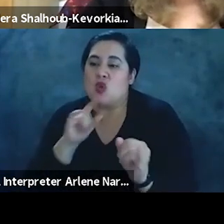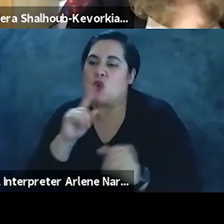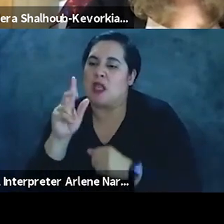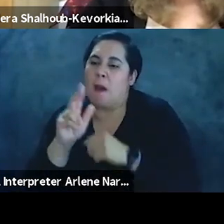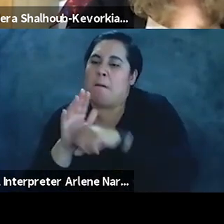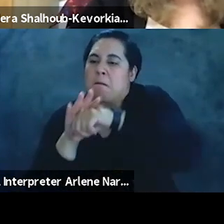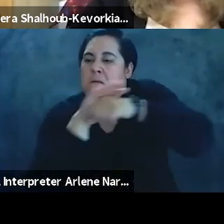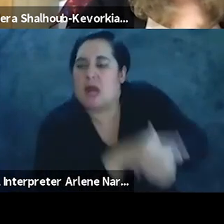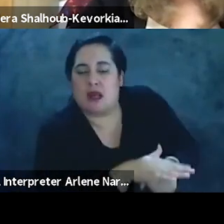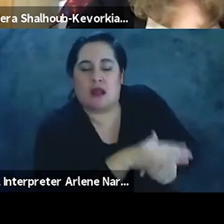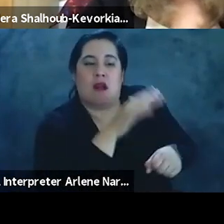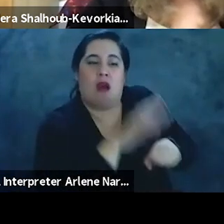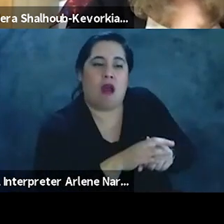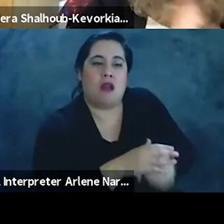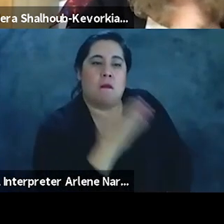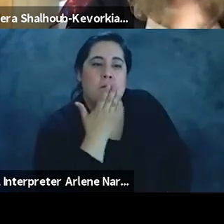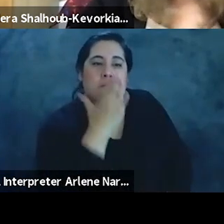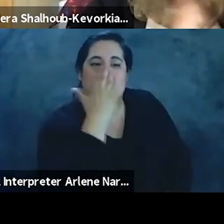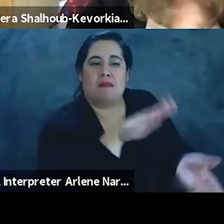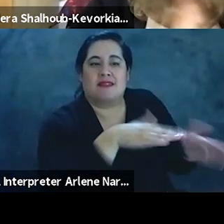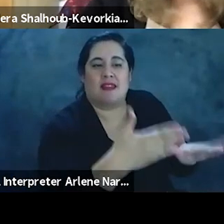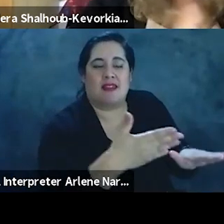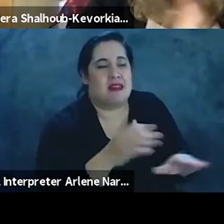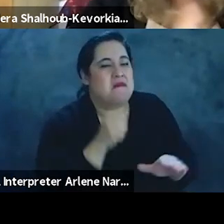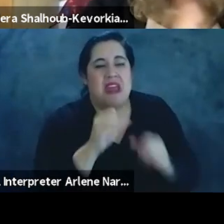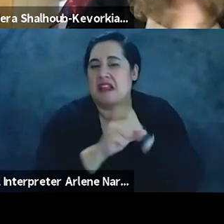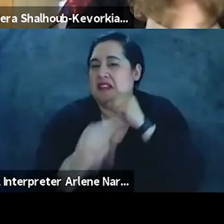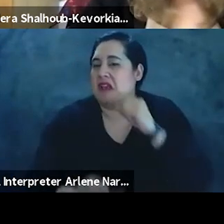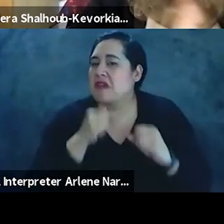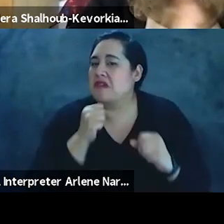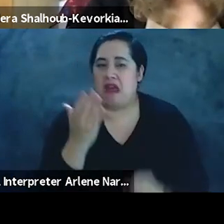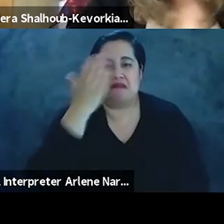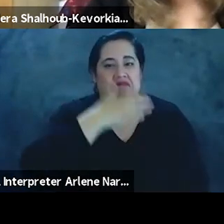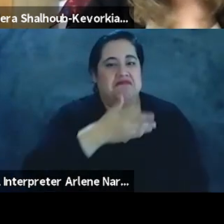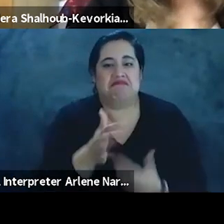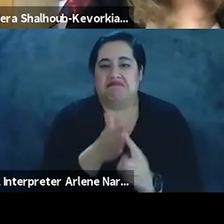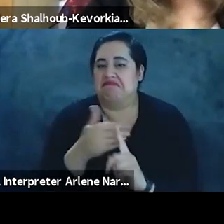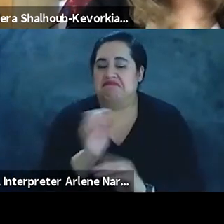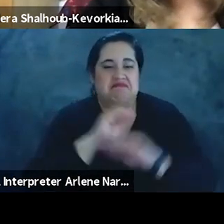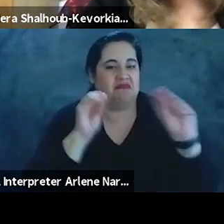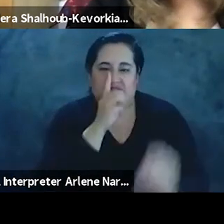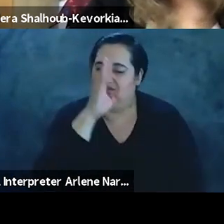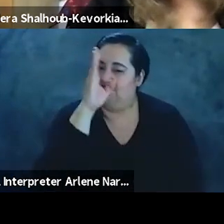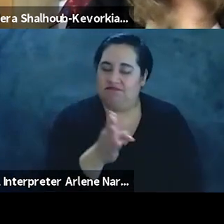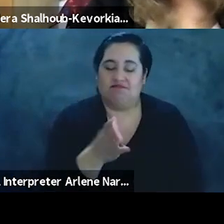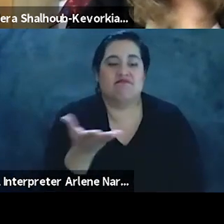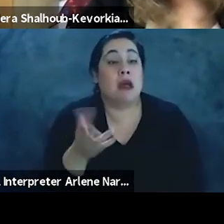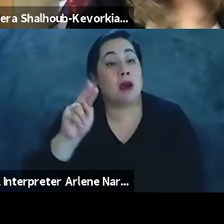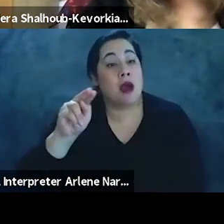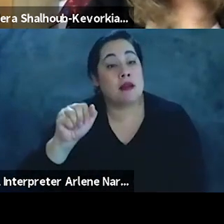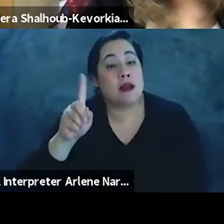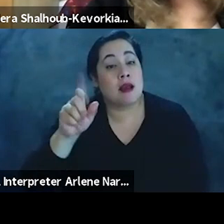Muslim cemetery in Jerusalem. There's no, no exaggeration, no, no finesse. No, that's, that is what it is. Nadia's right. mean, in the sense